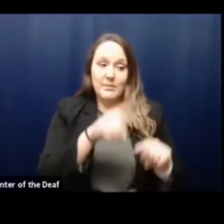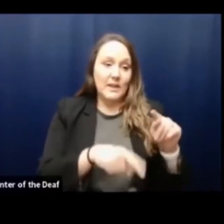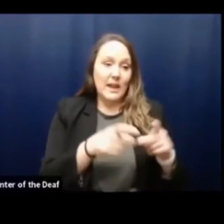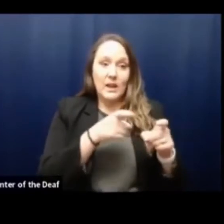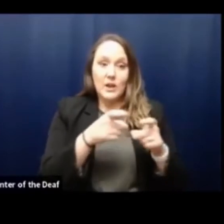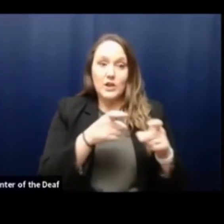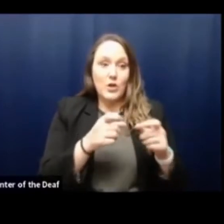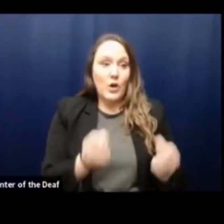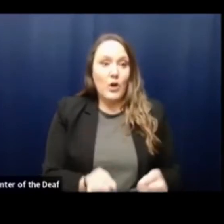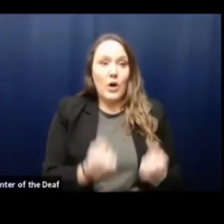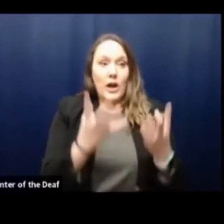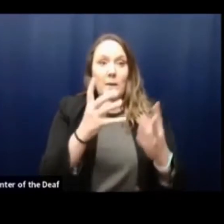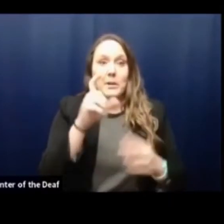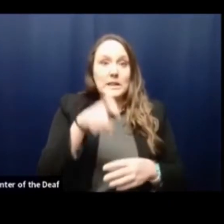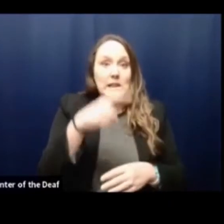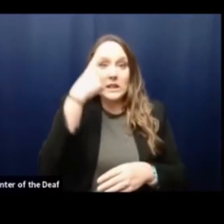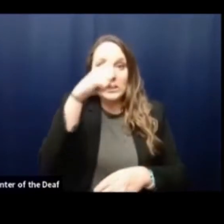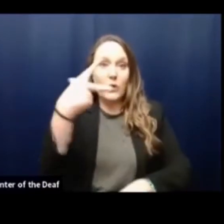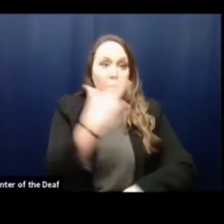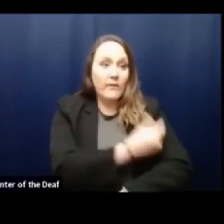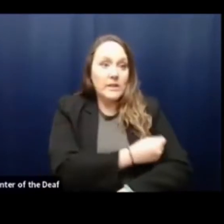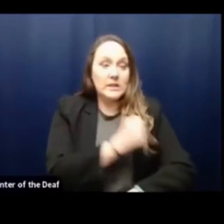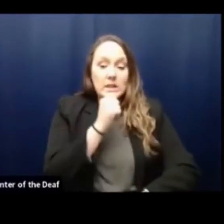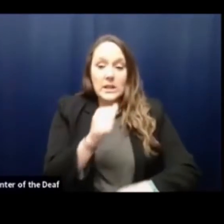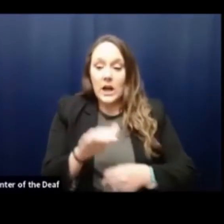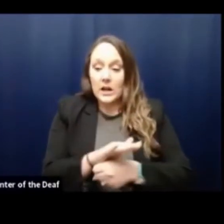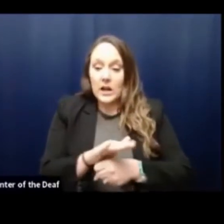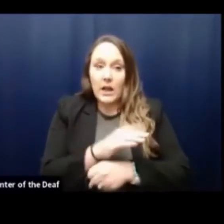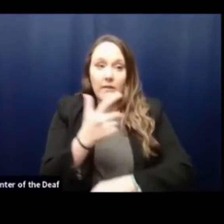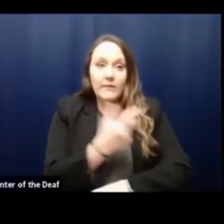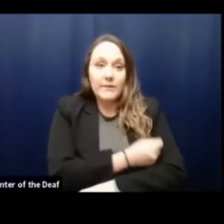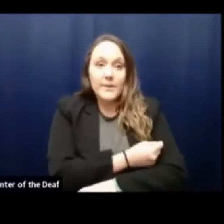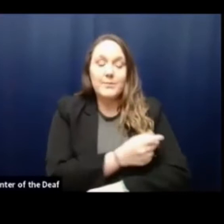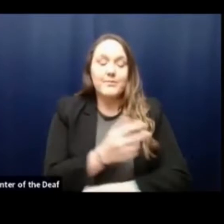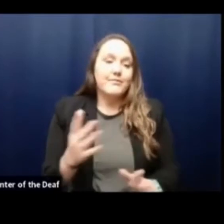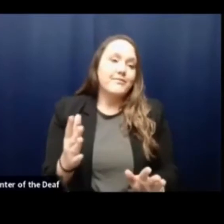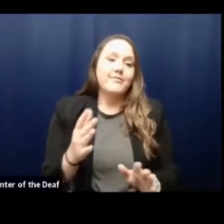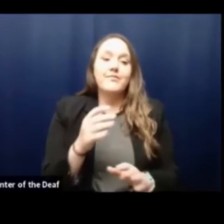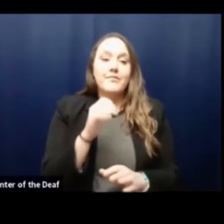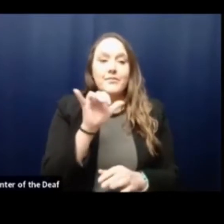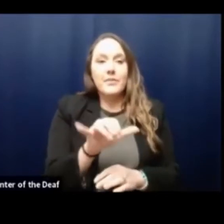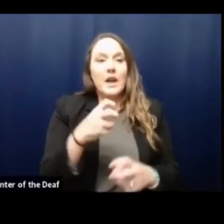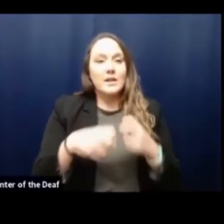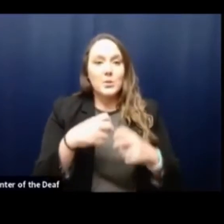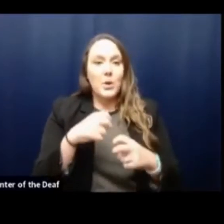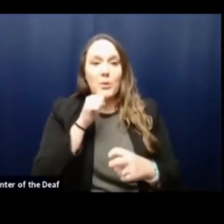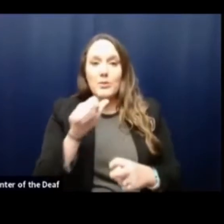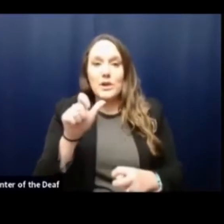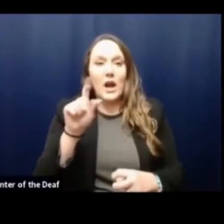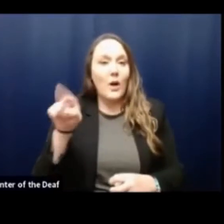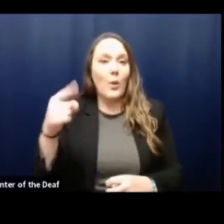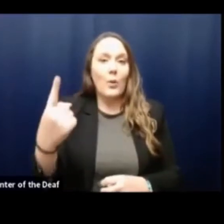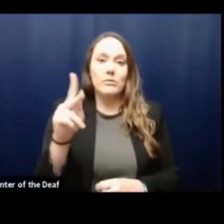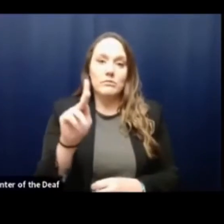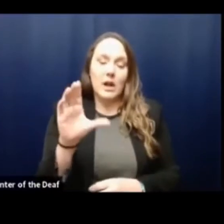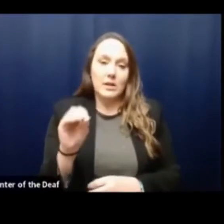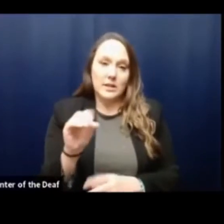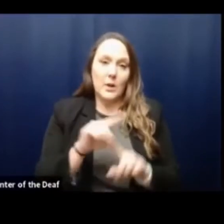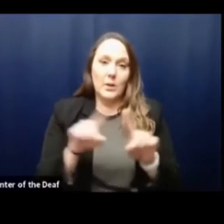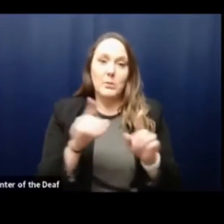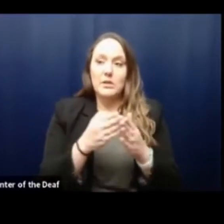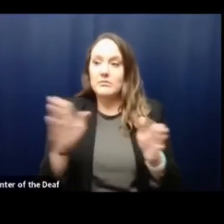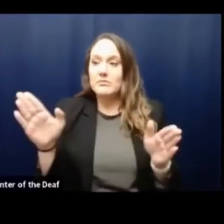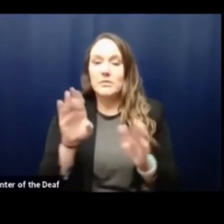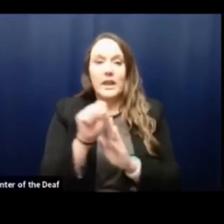that the demand for vaccine is outpacing supply. This is an issue that's being seen not just here in Knox County, but across the state and across the